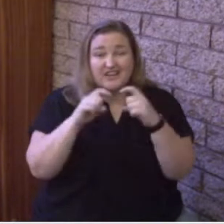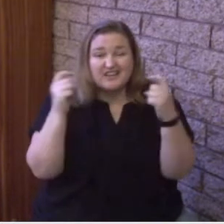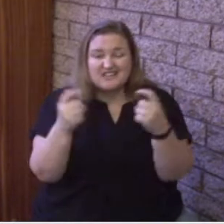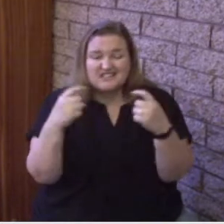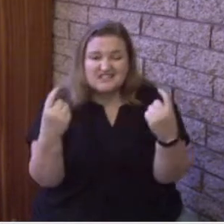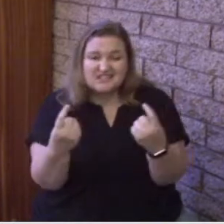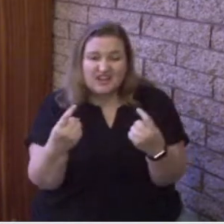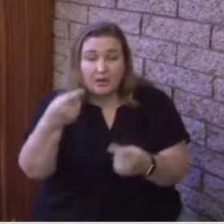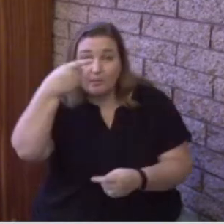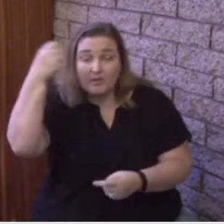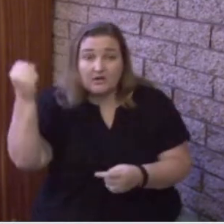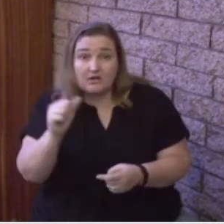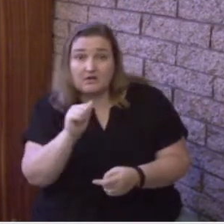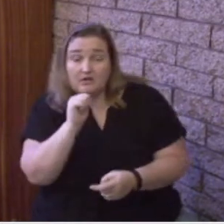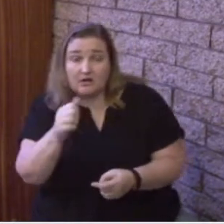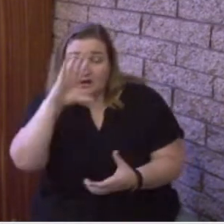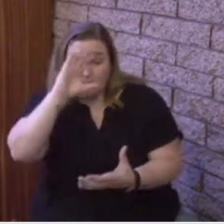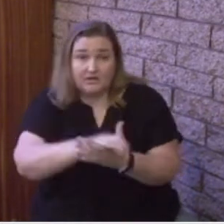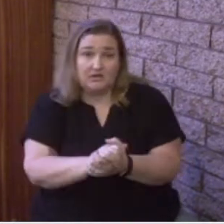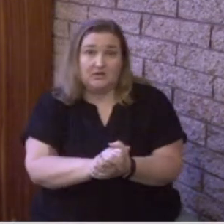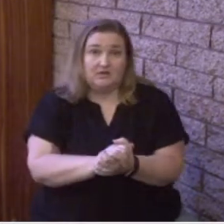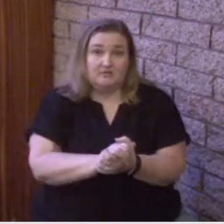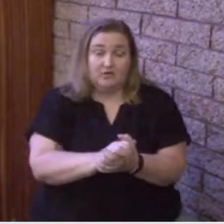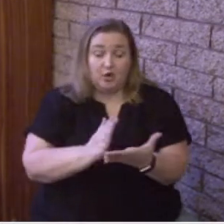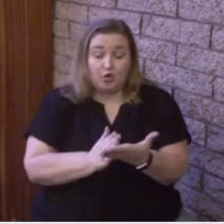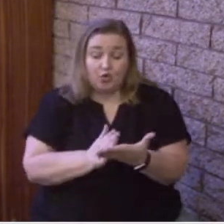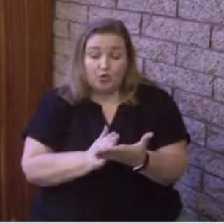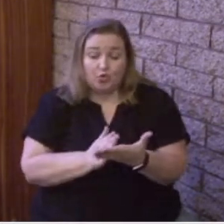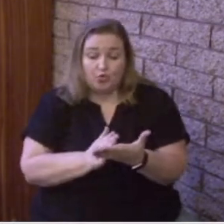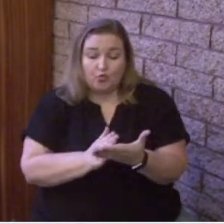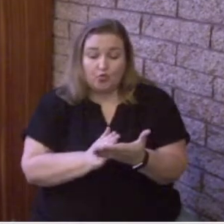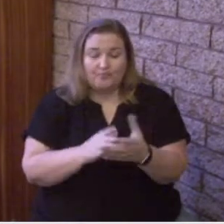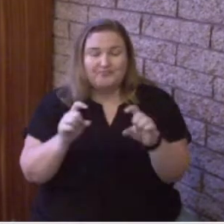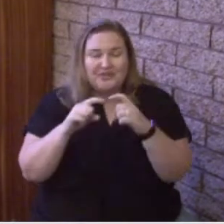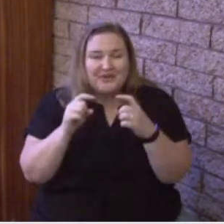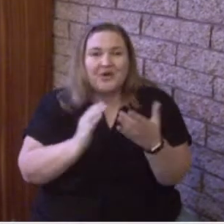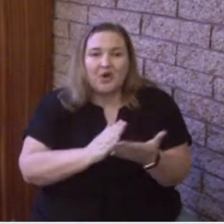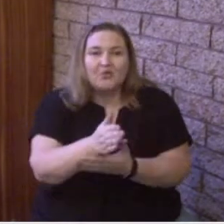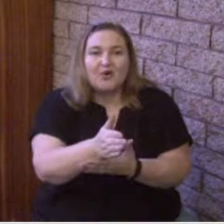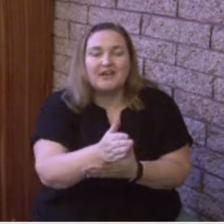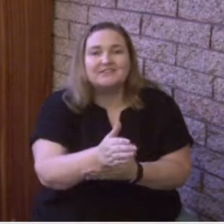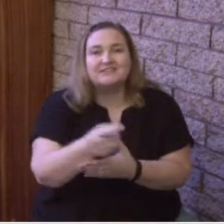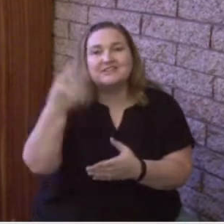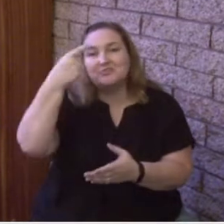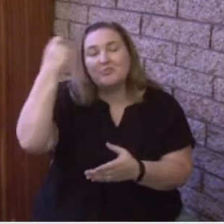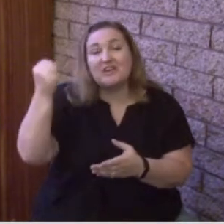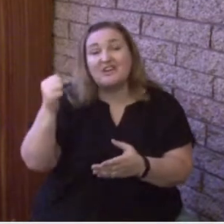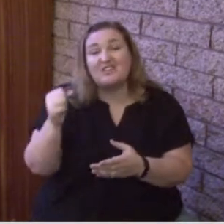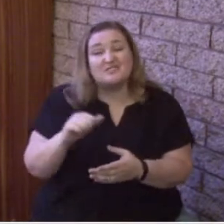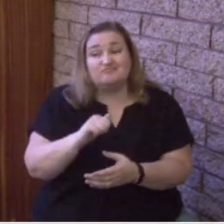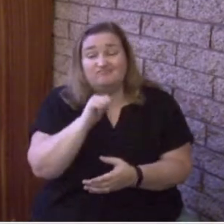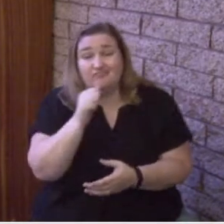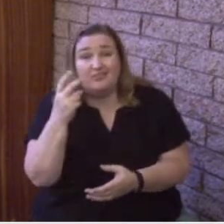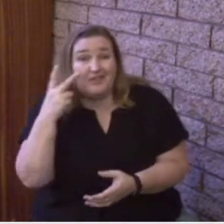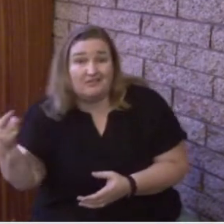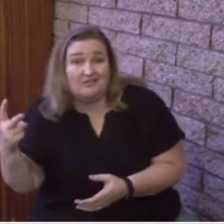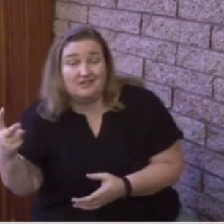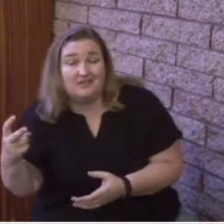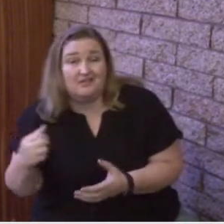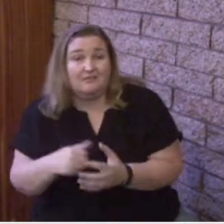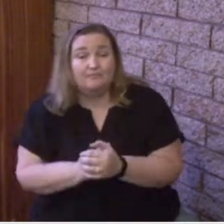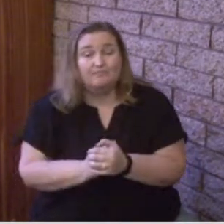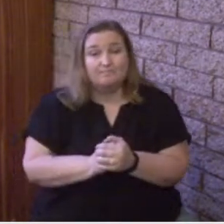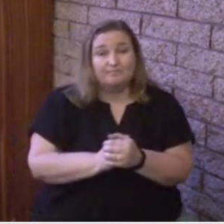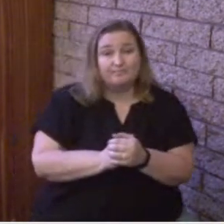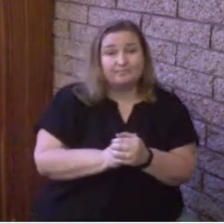righteousness, because I go to the Father and you will see Me no longer. Concerning judgment, because the ruler